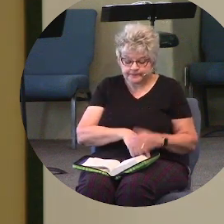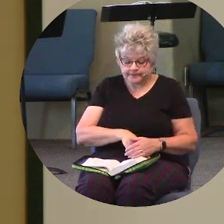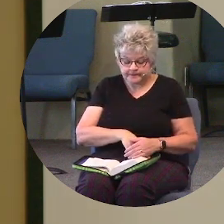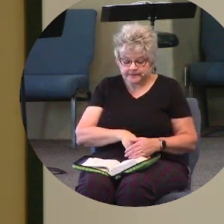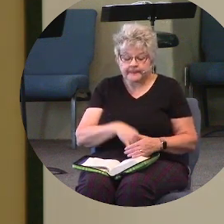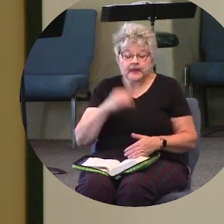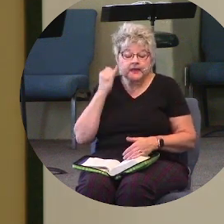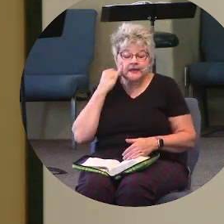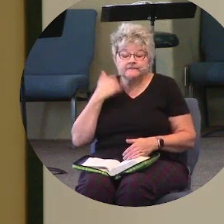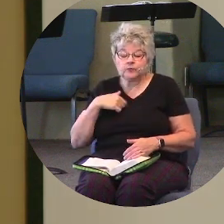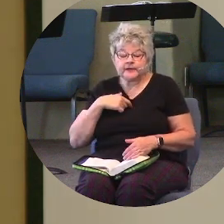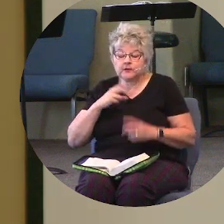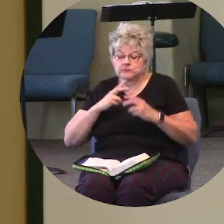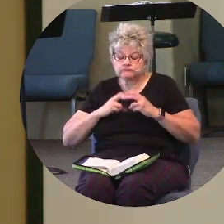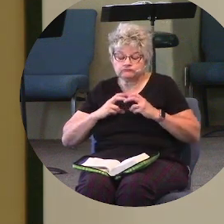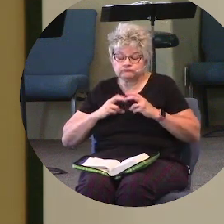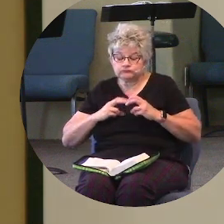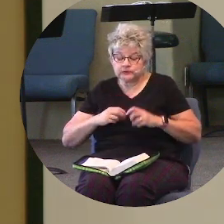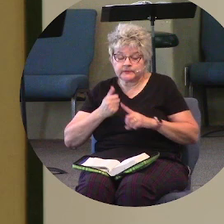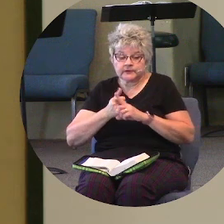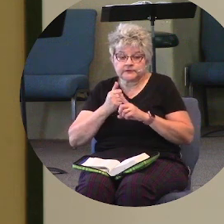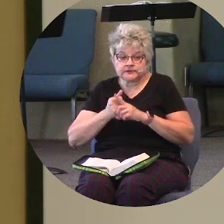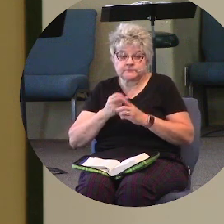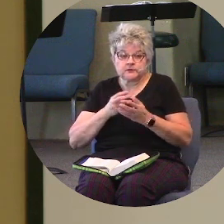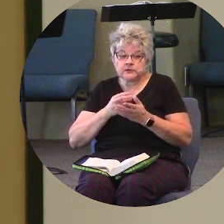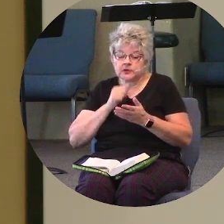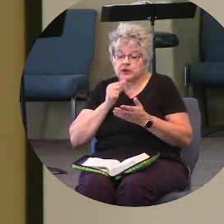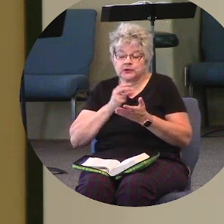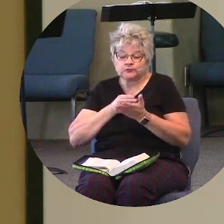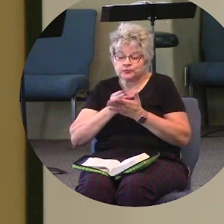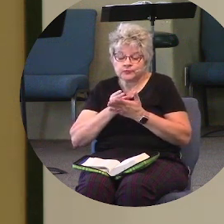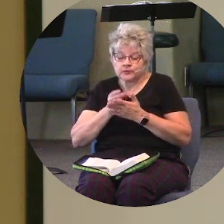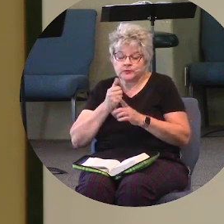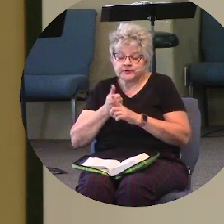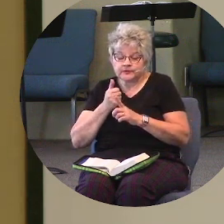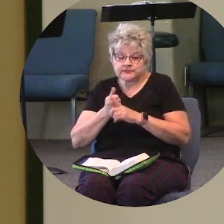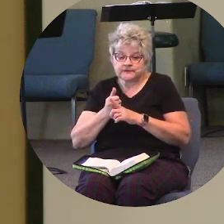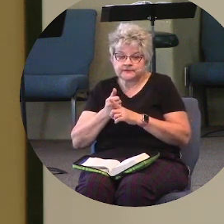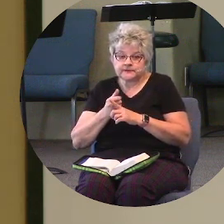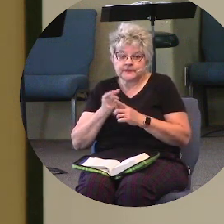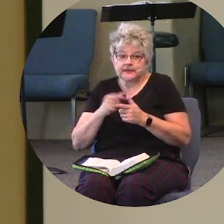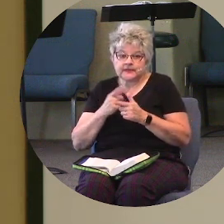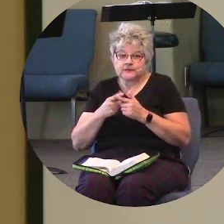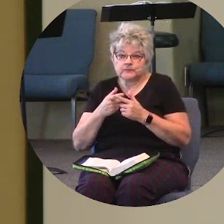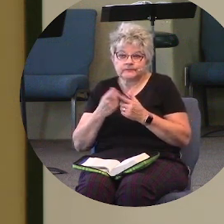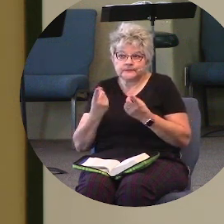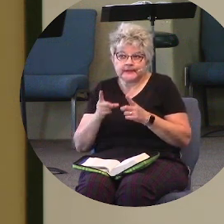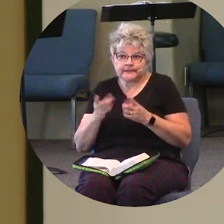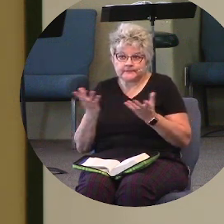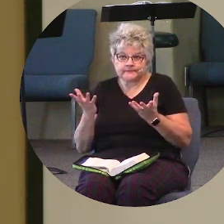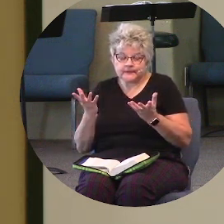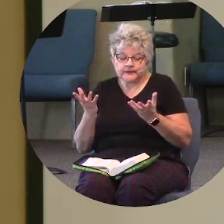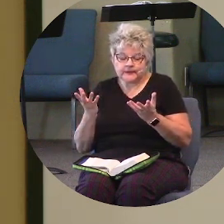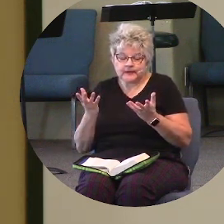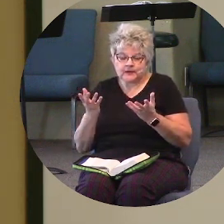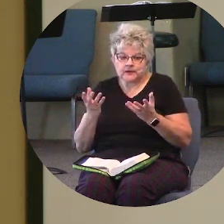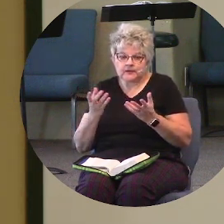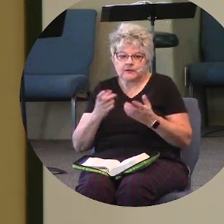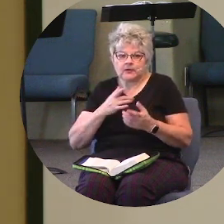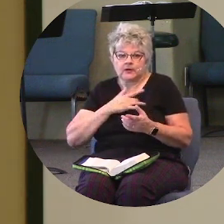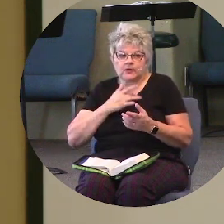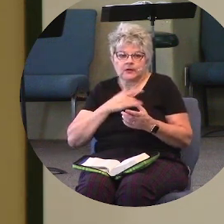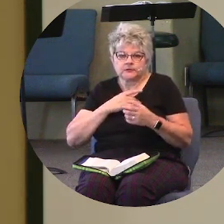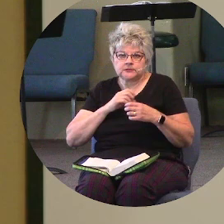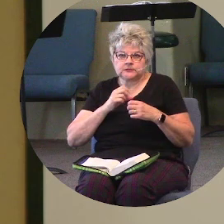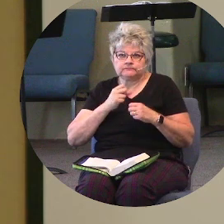if we don't examine ourselves and aren't truthful with ourselves, then here's what's going to happen. We're going to harden our hearts